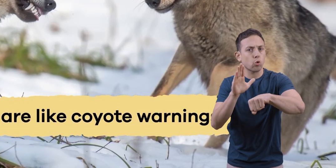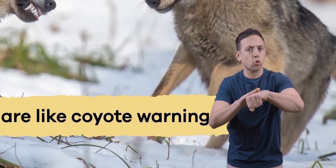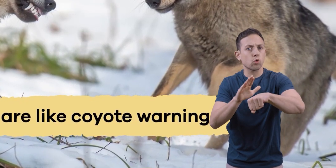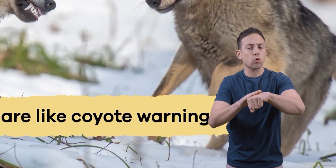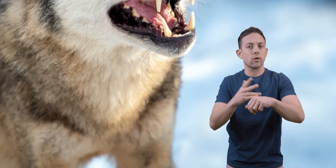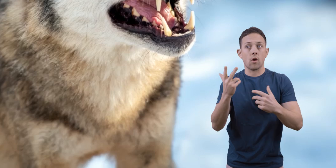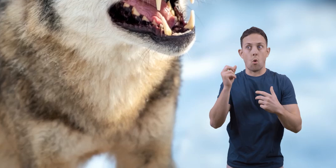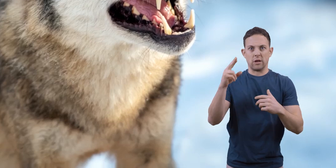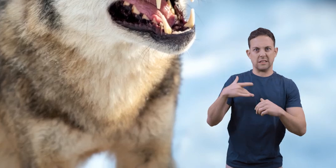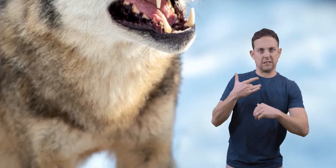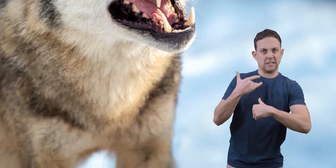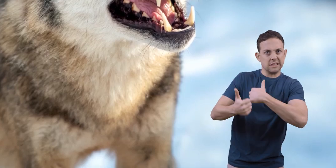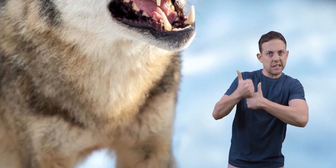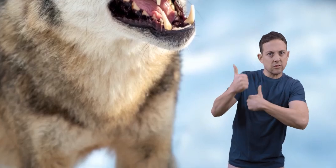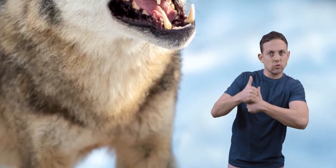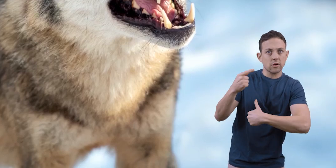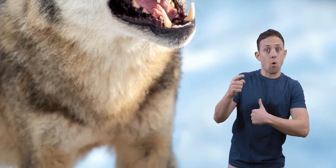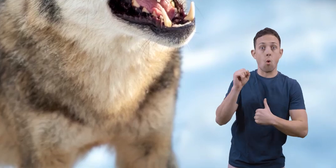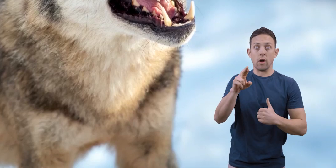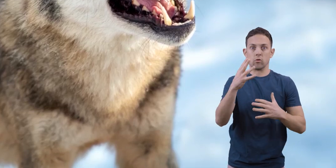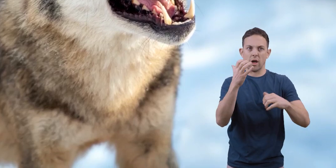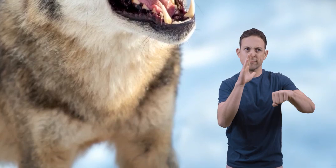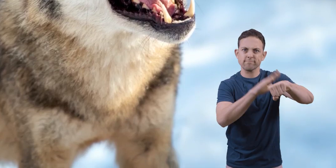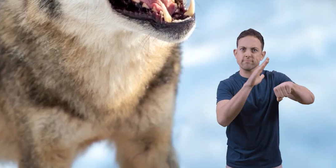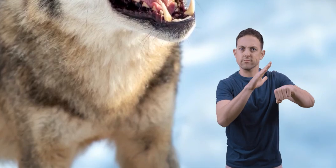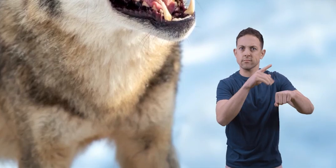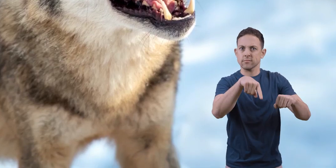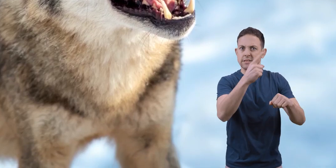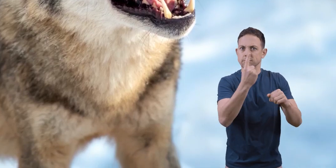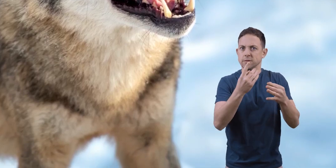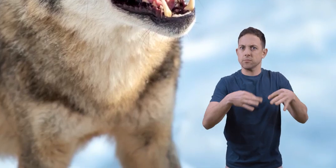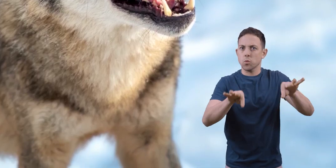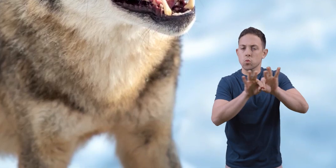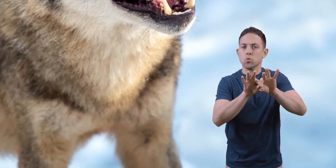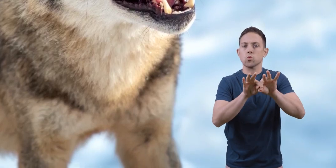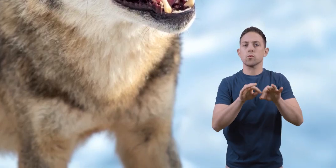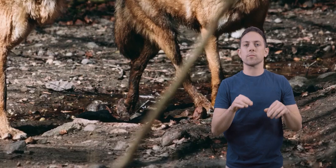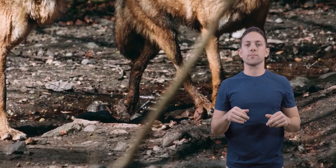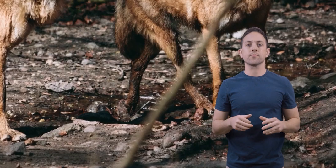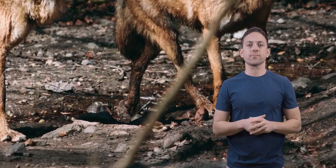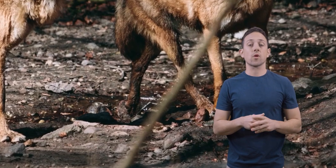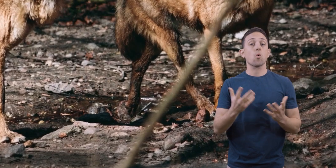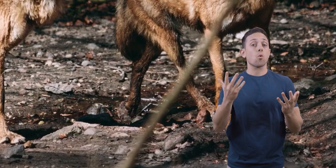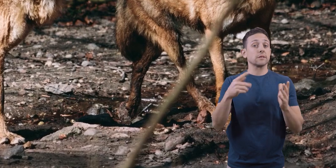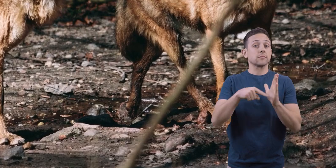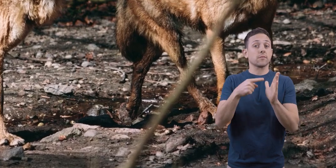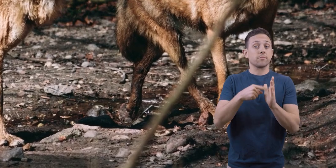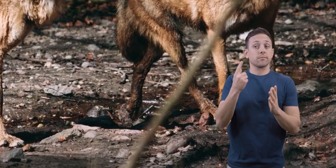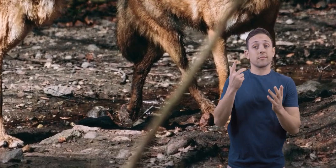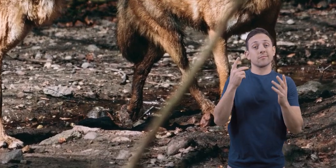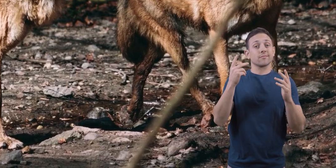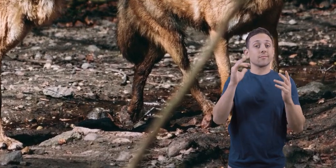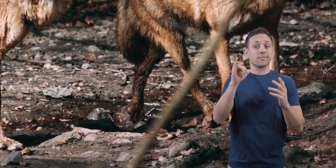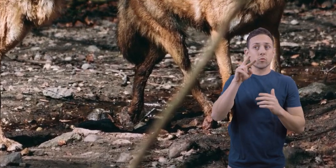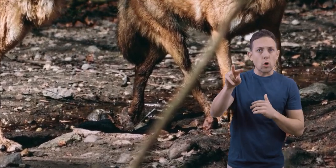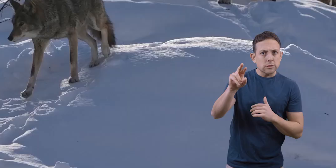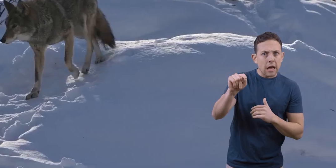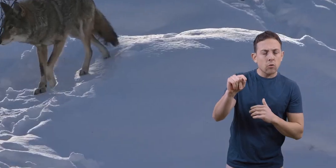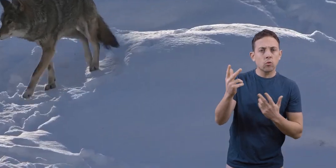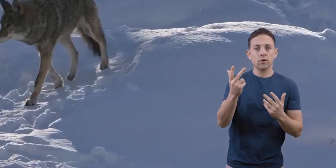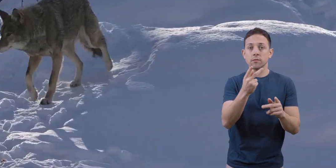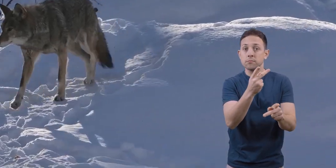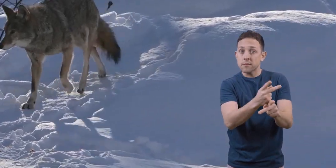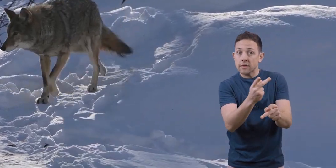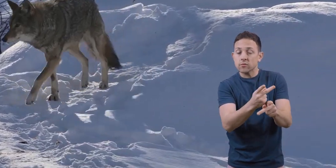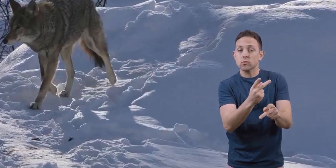warnings, sense danger, or want to alert their pack about something important. It's like a coyote saying, watch out,